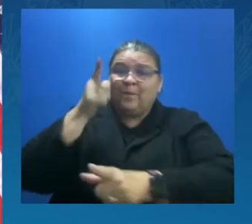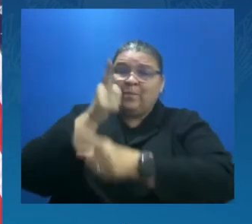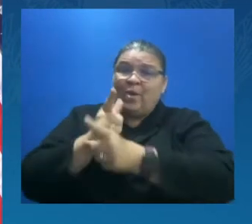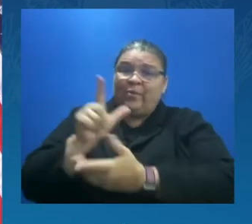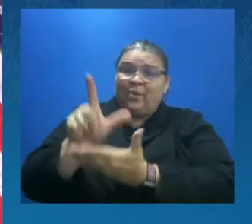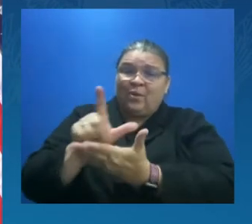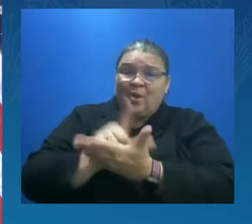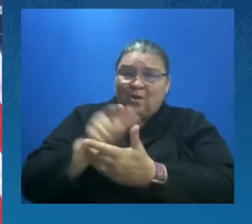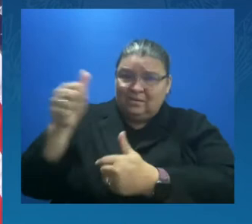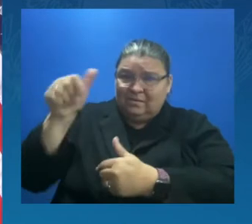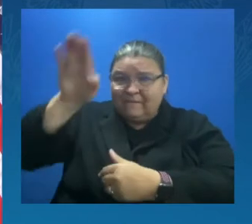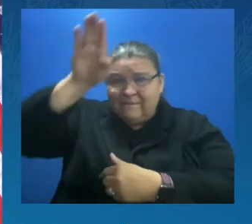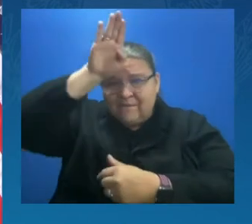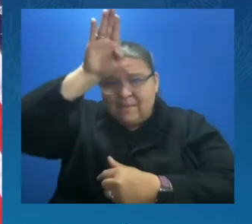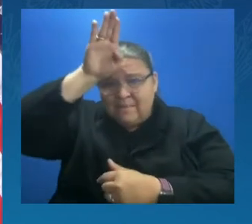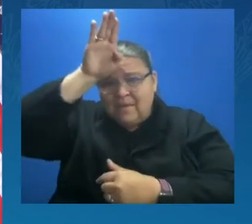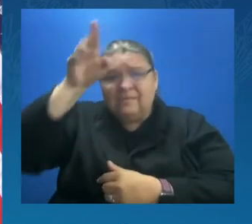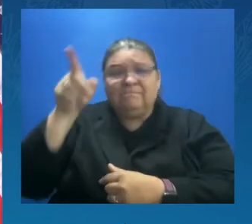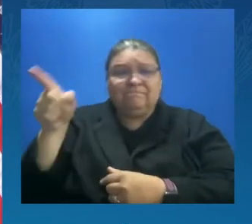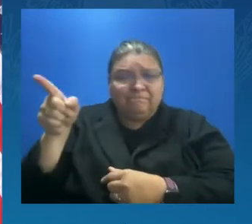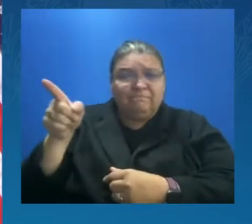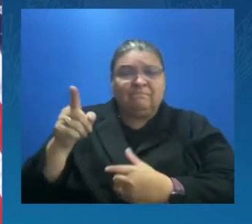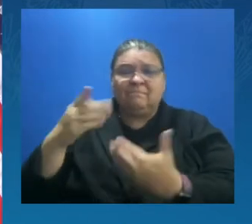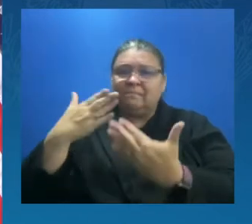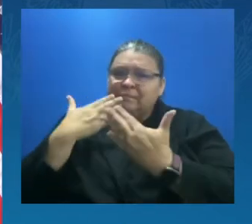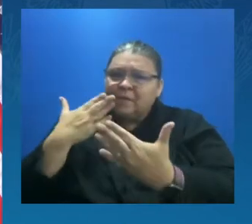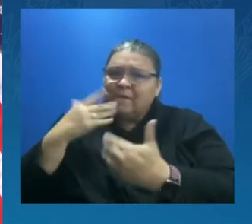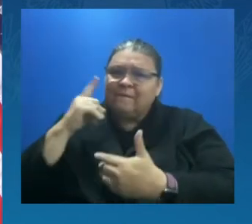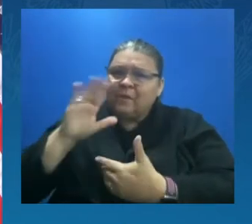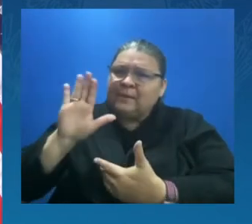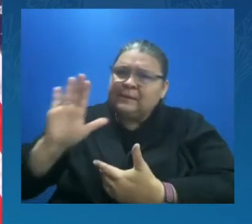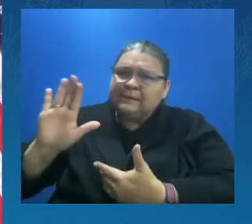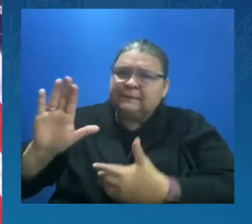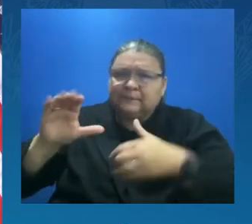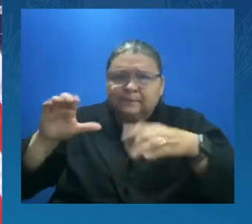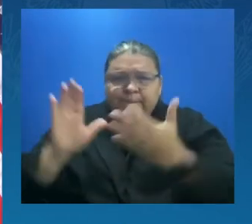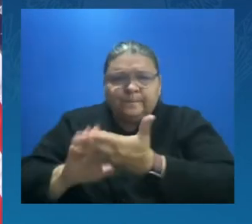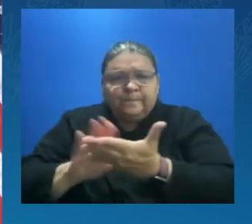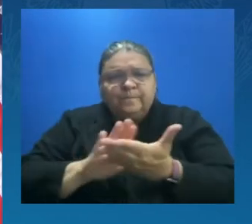giving praise to all of those who have dedicated their lives to that work.